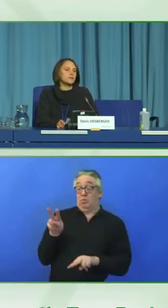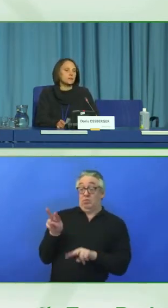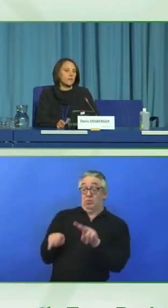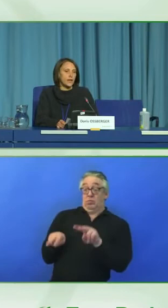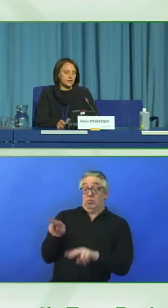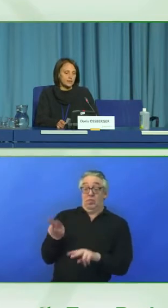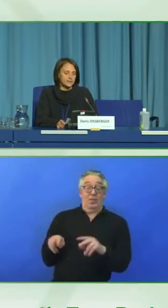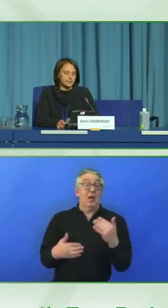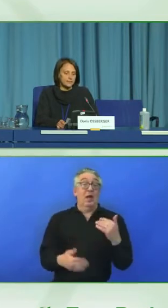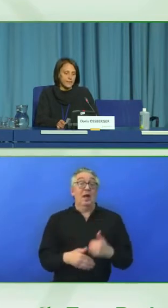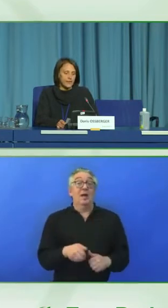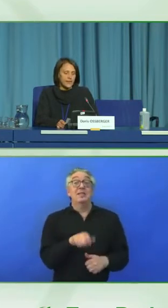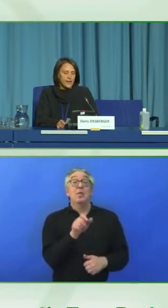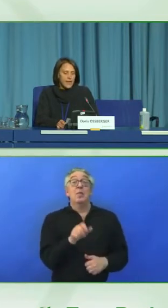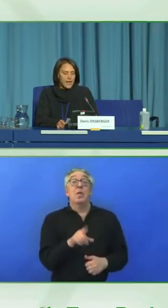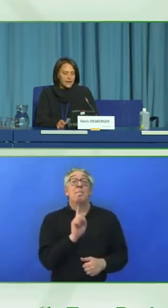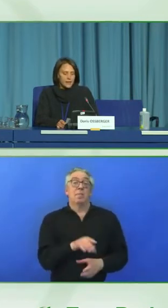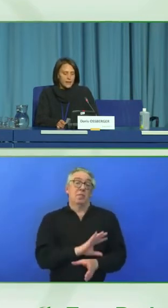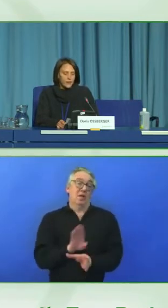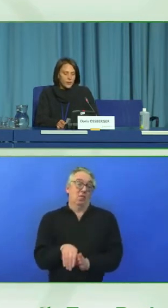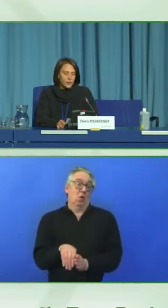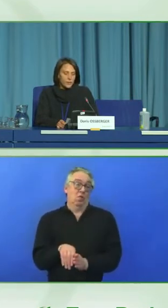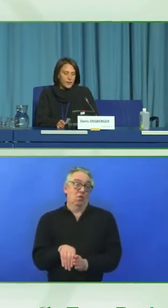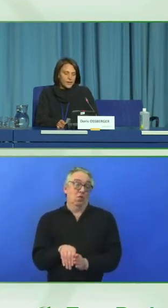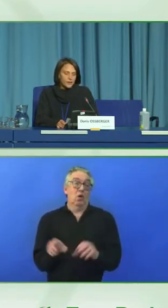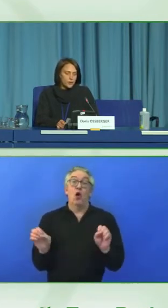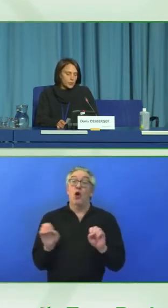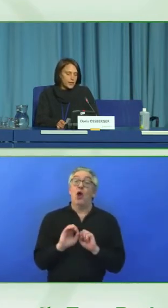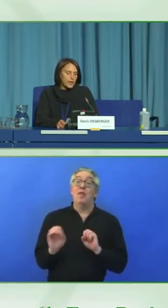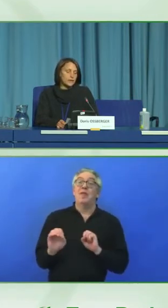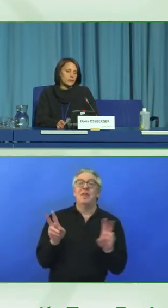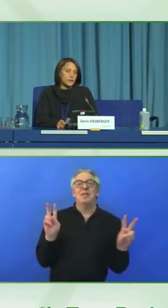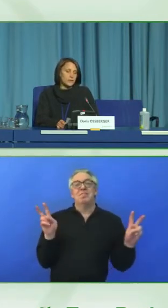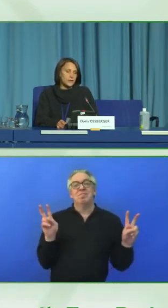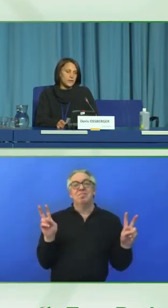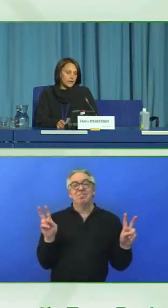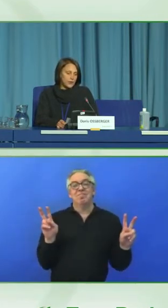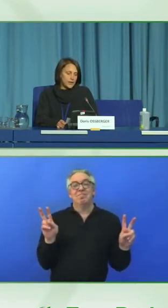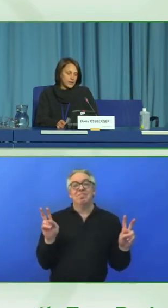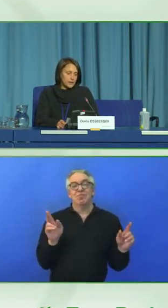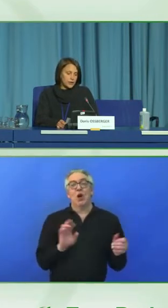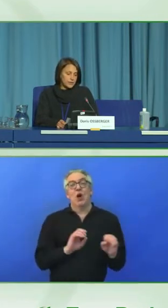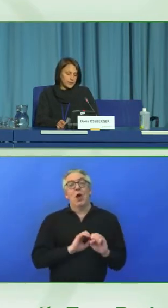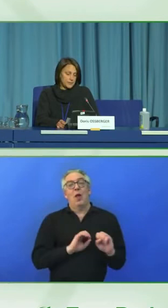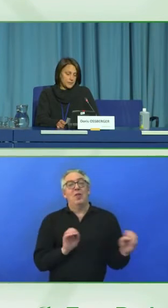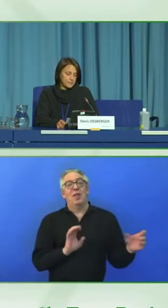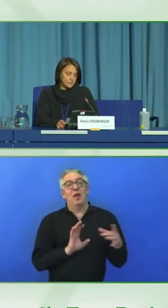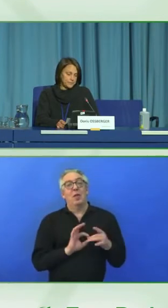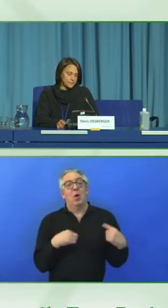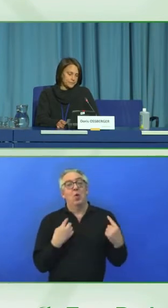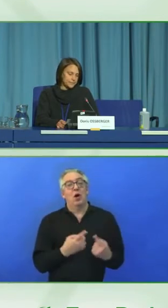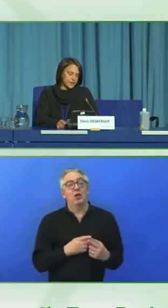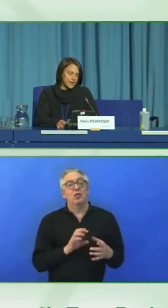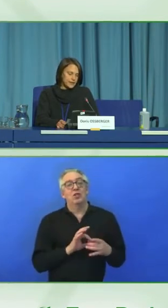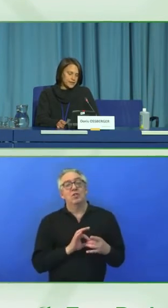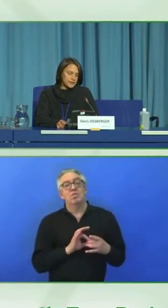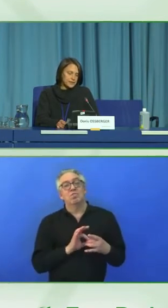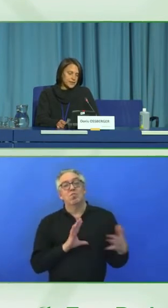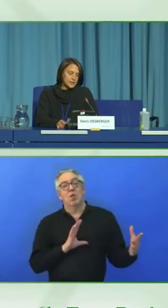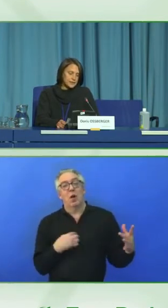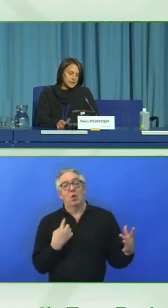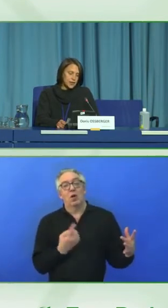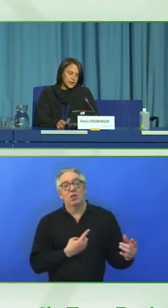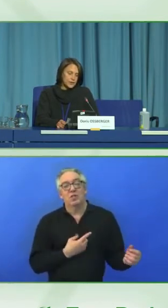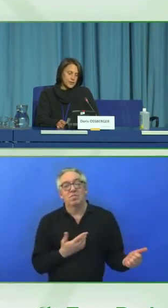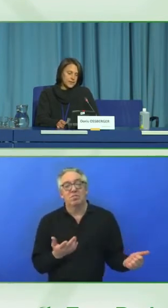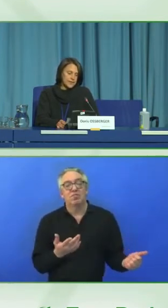nothing about us without us, and therefore made it a core part of the Fair for Alle concept. The